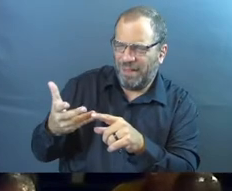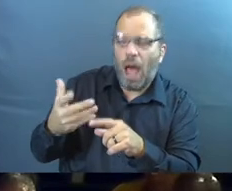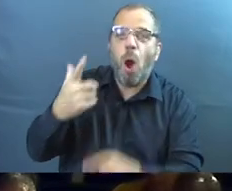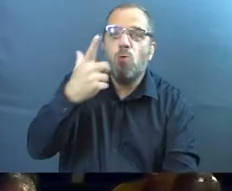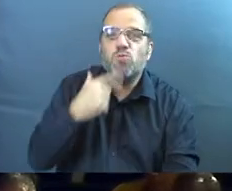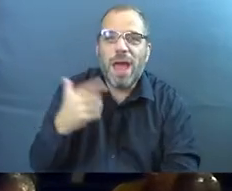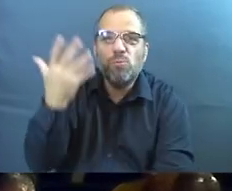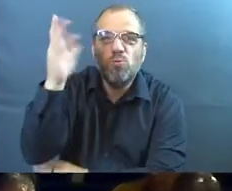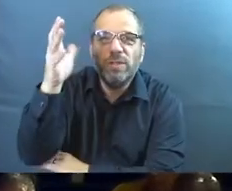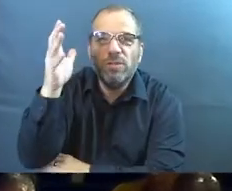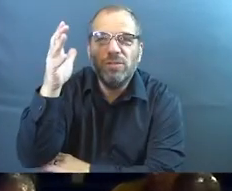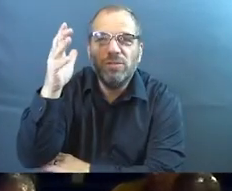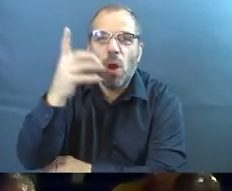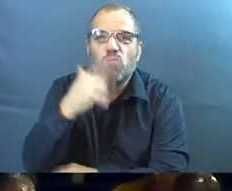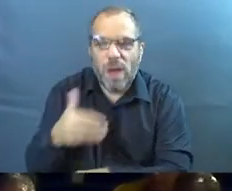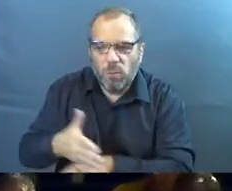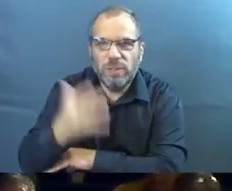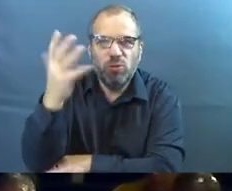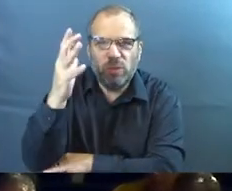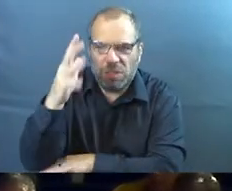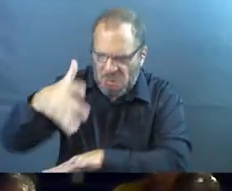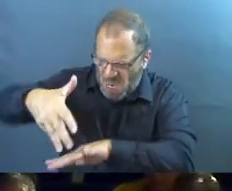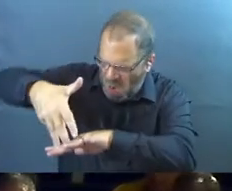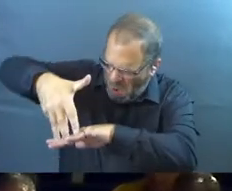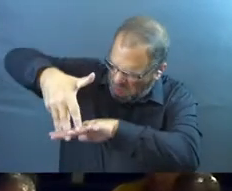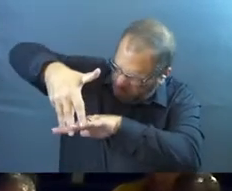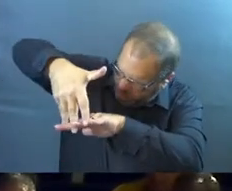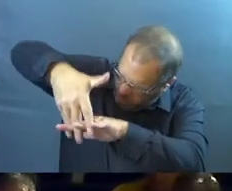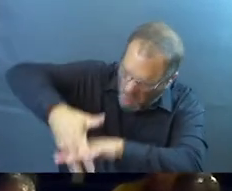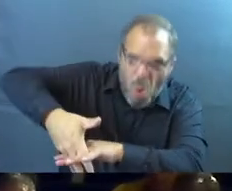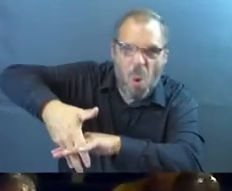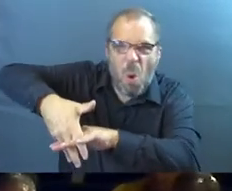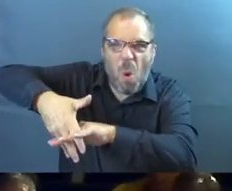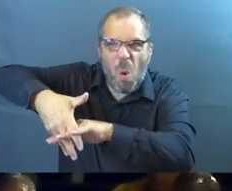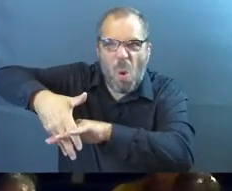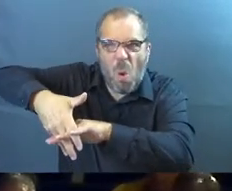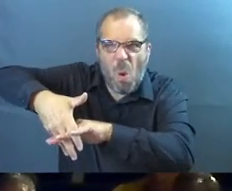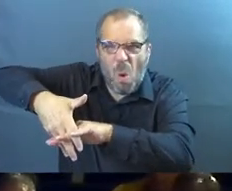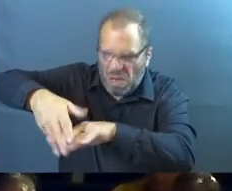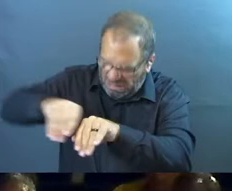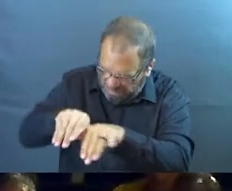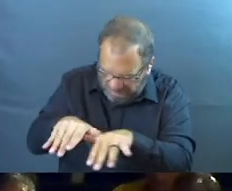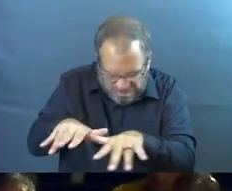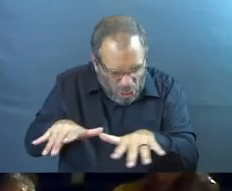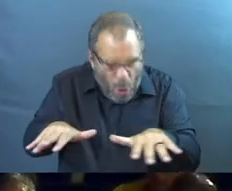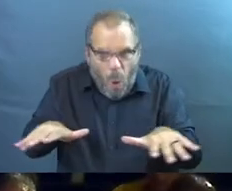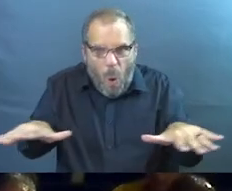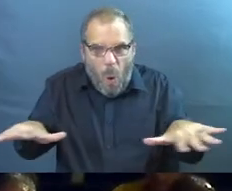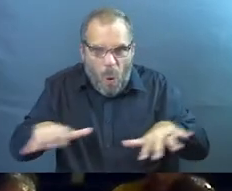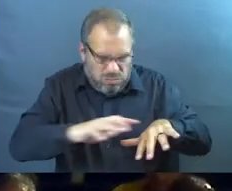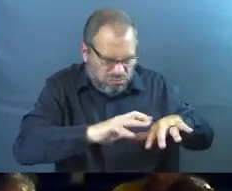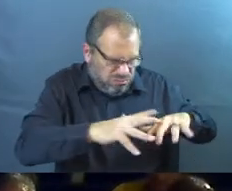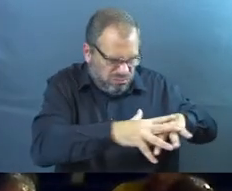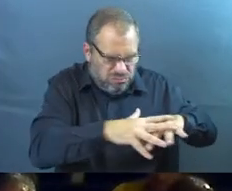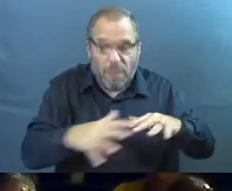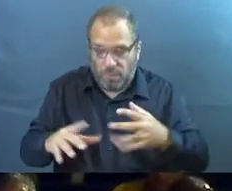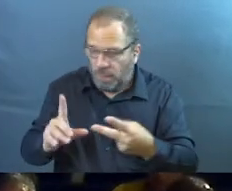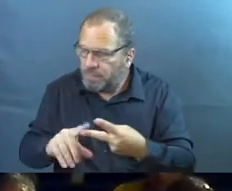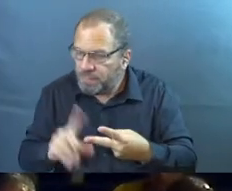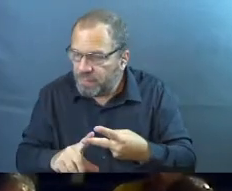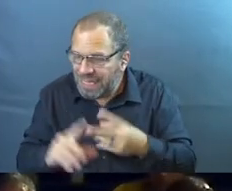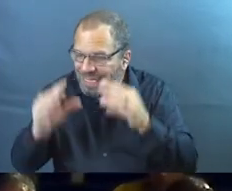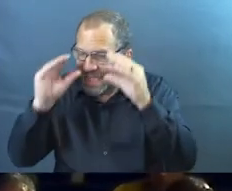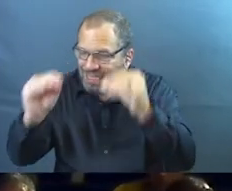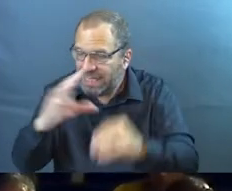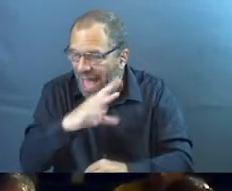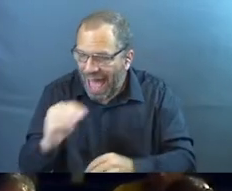redwoods. Being planted. They're all in. They're committed. What else about them? To the apostles'